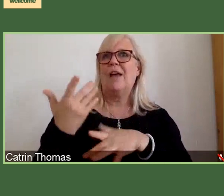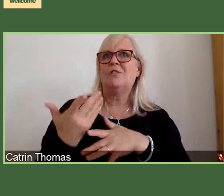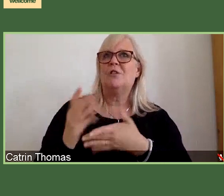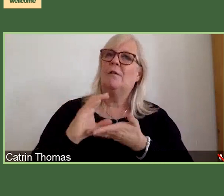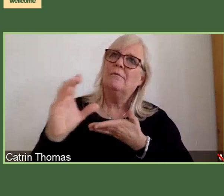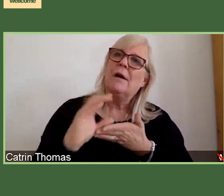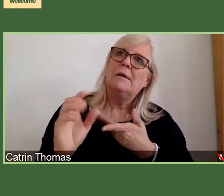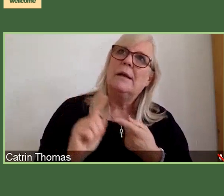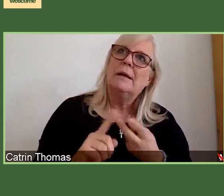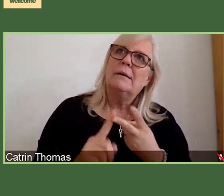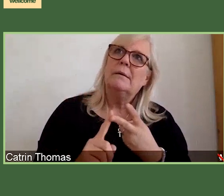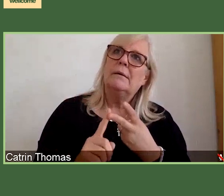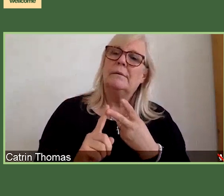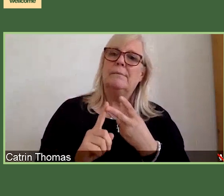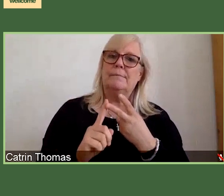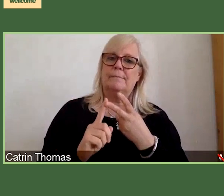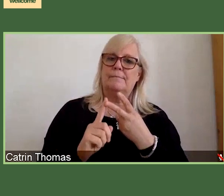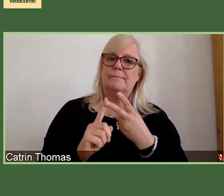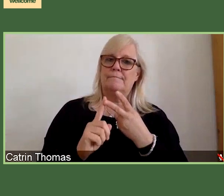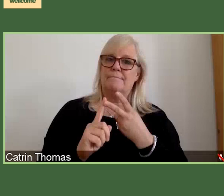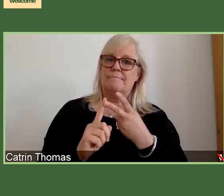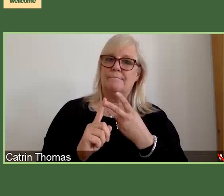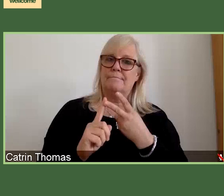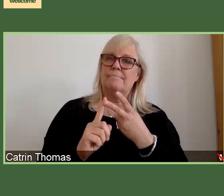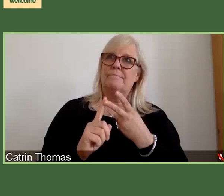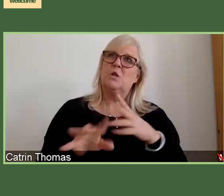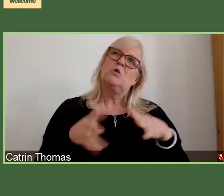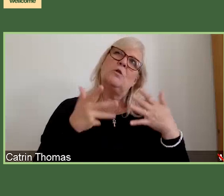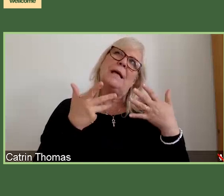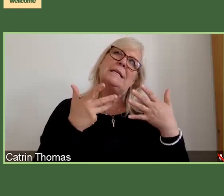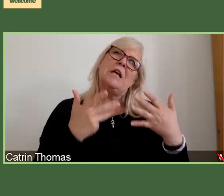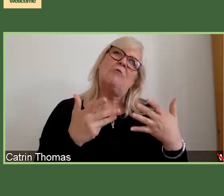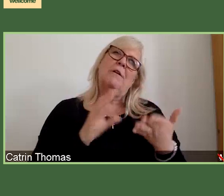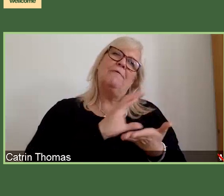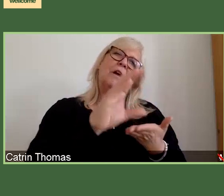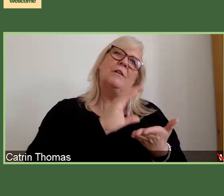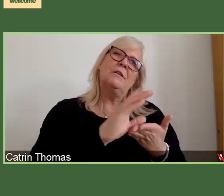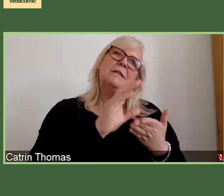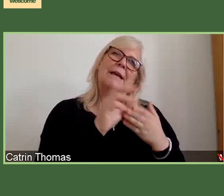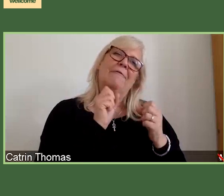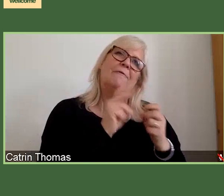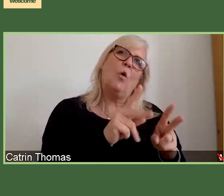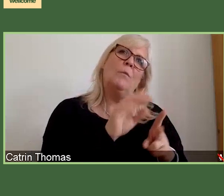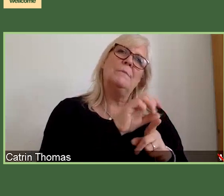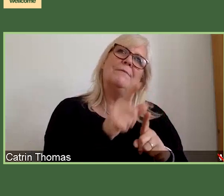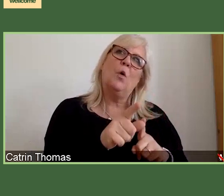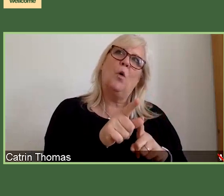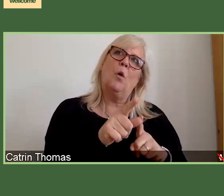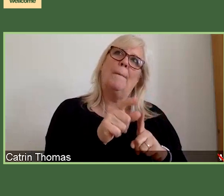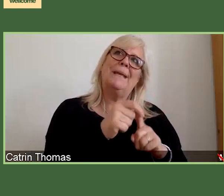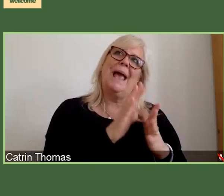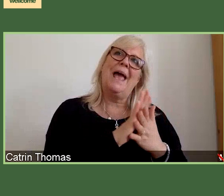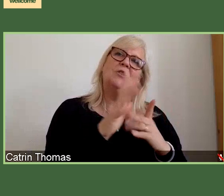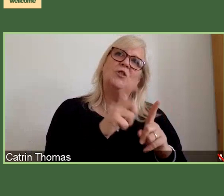And that's kind of our current funding for PhDs. I think maybe alongside this as well, there might be a question about